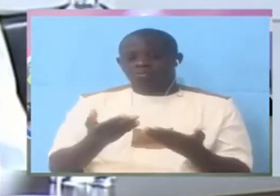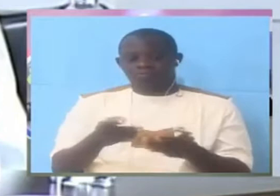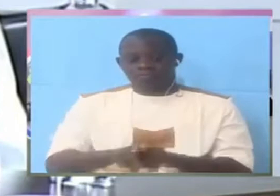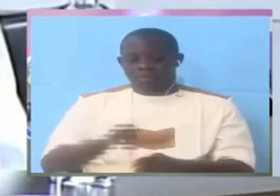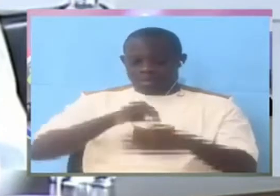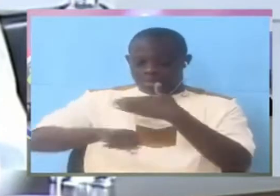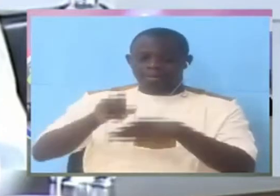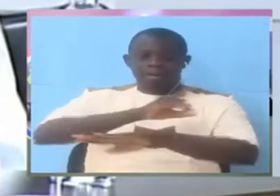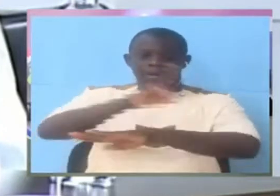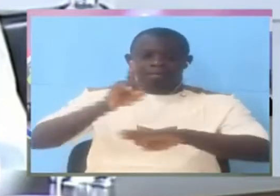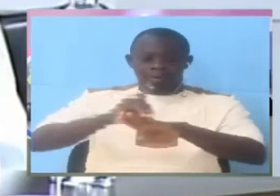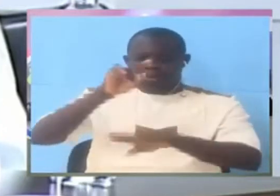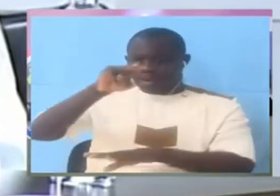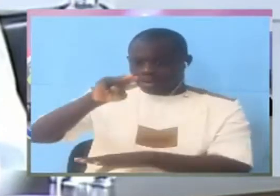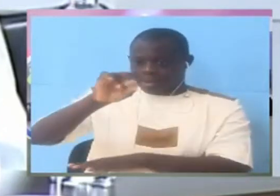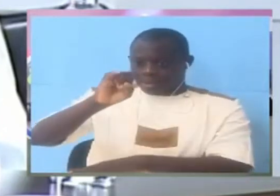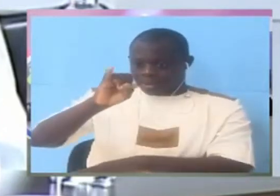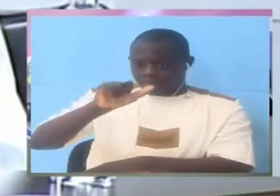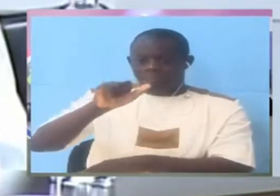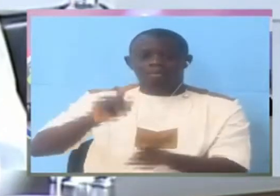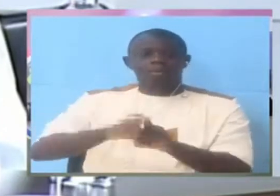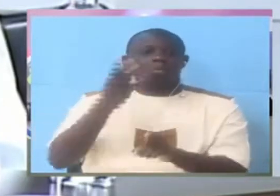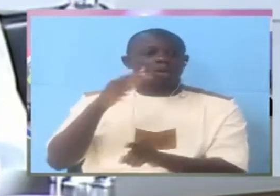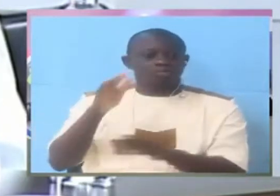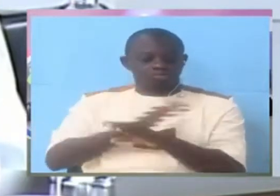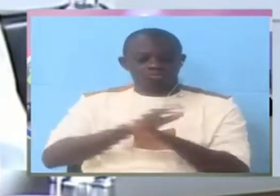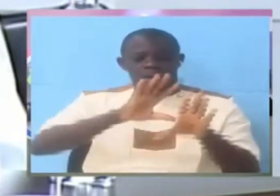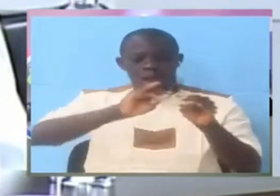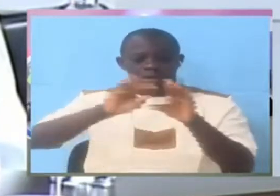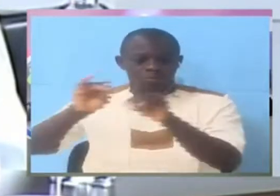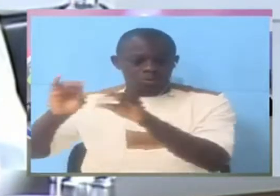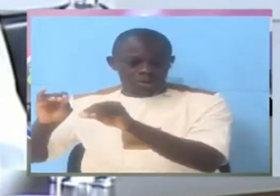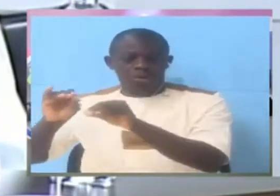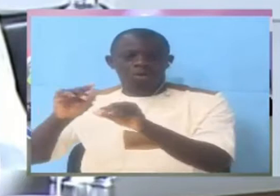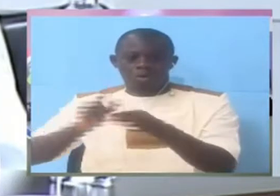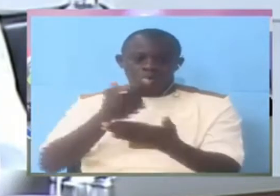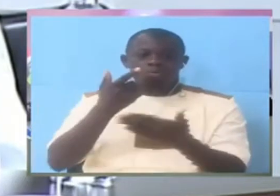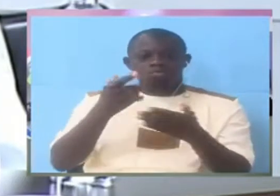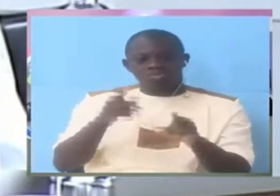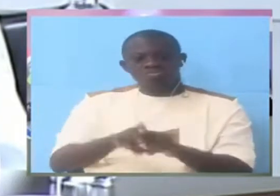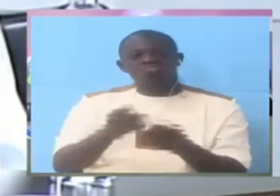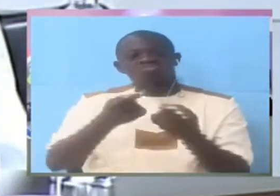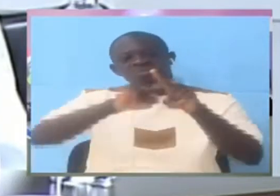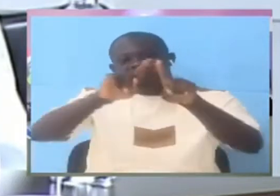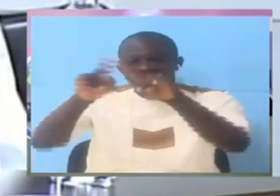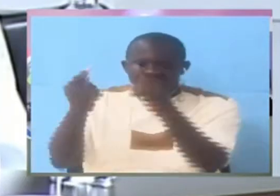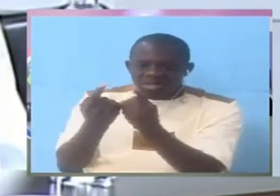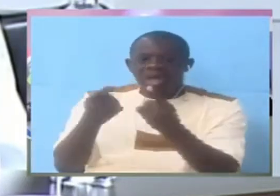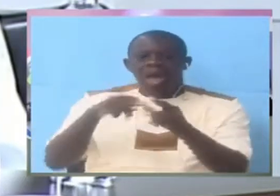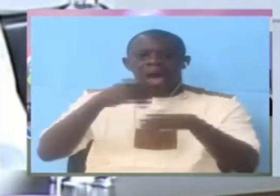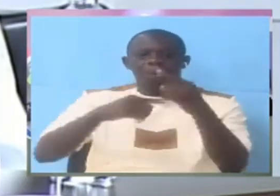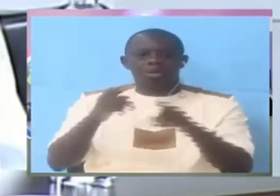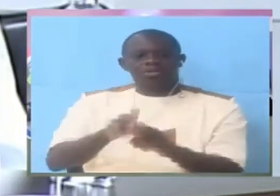In NIA, when activities, subversive activities